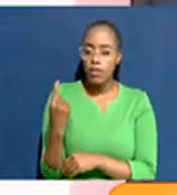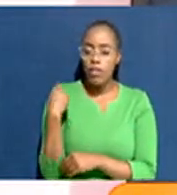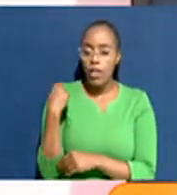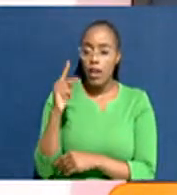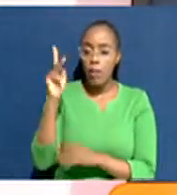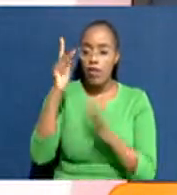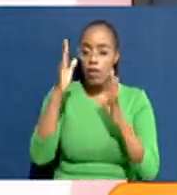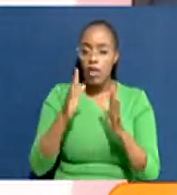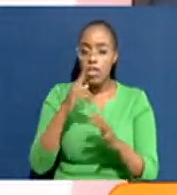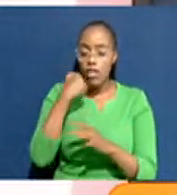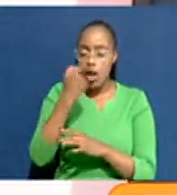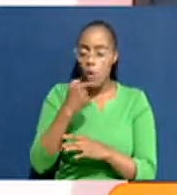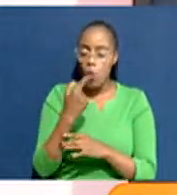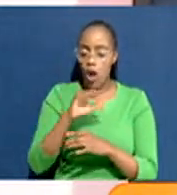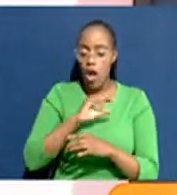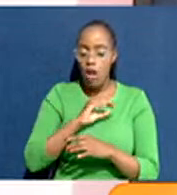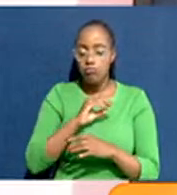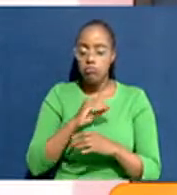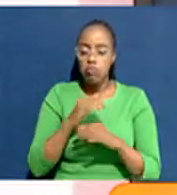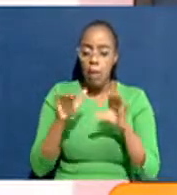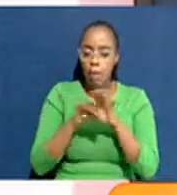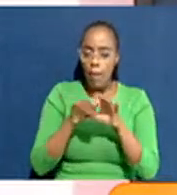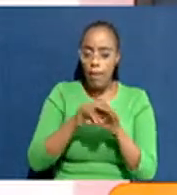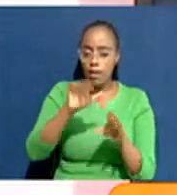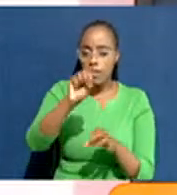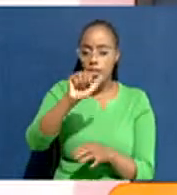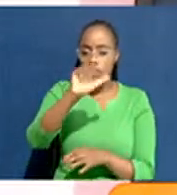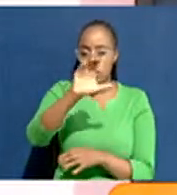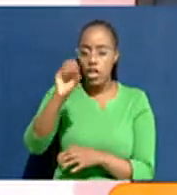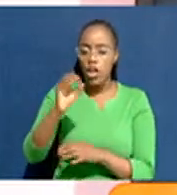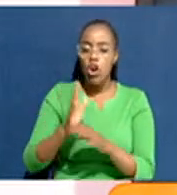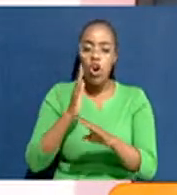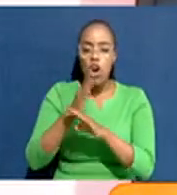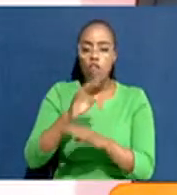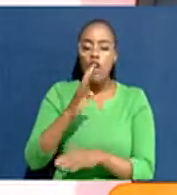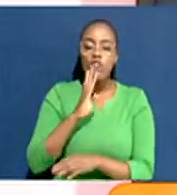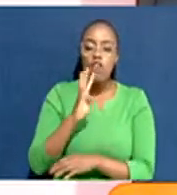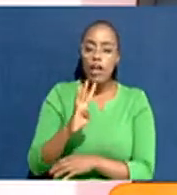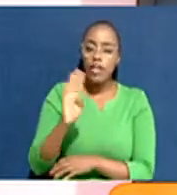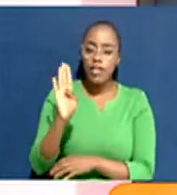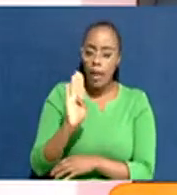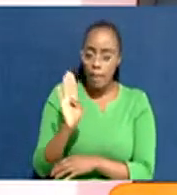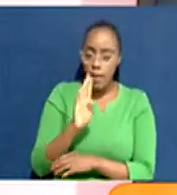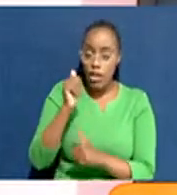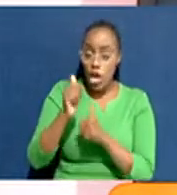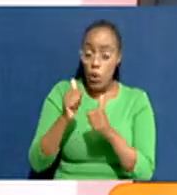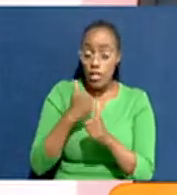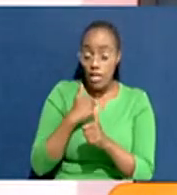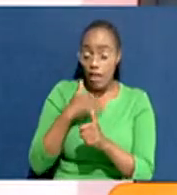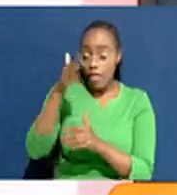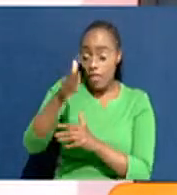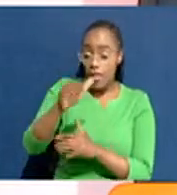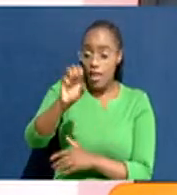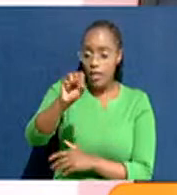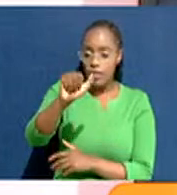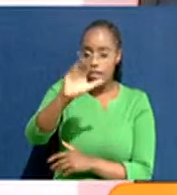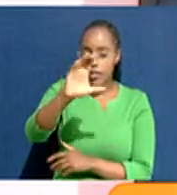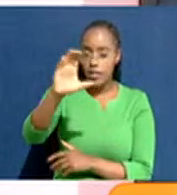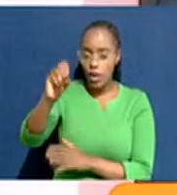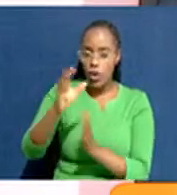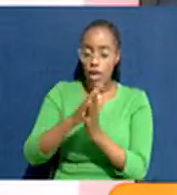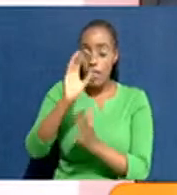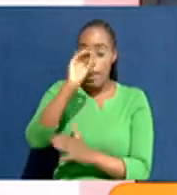of Kenyans who belong to Sarkos. Right. And the over 400 billion that is held in Sarkos, and the